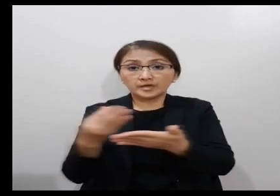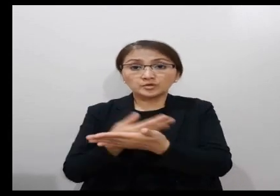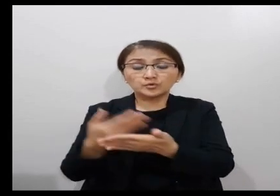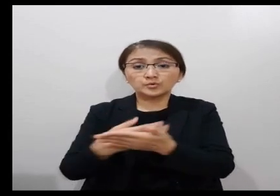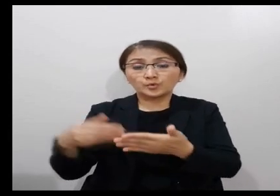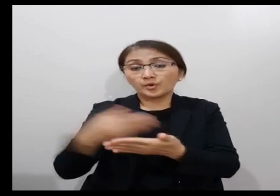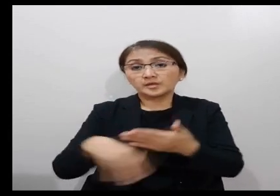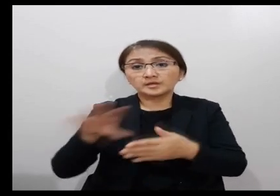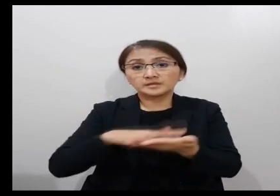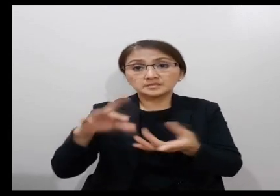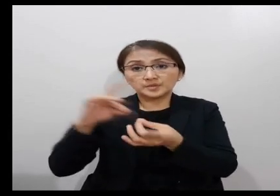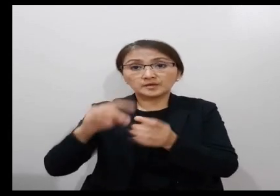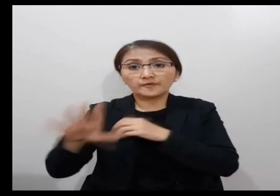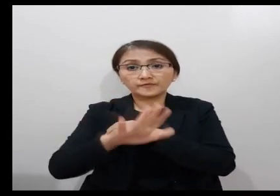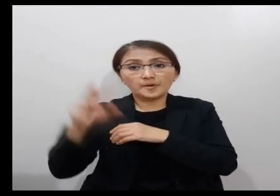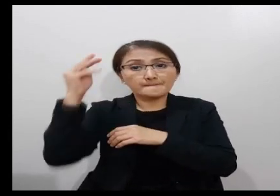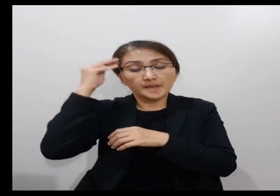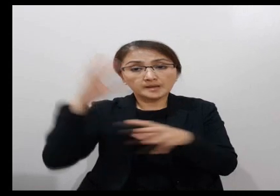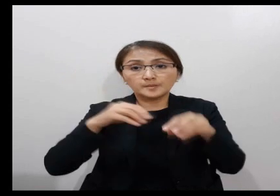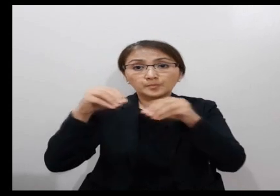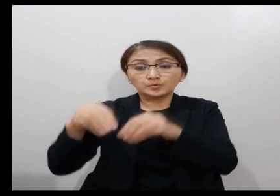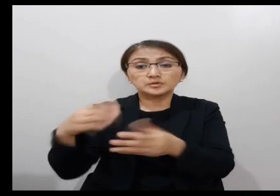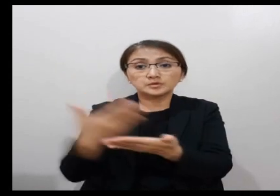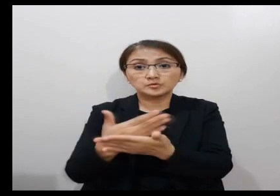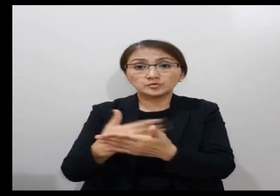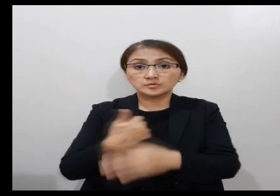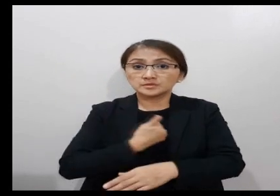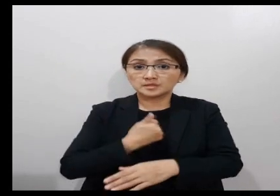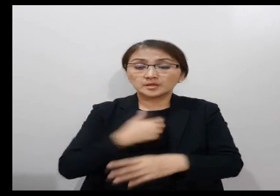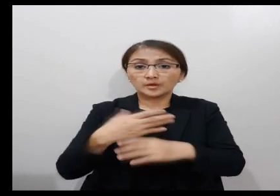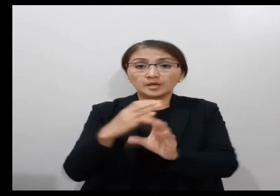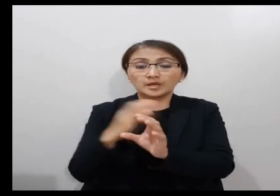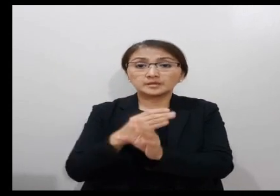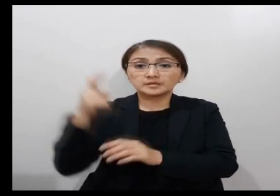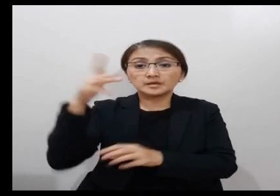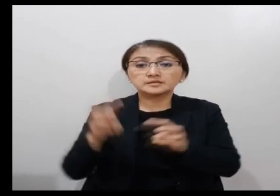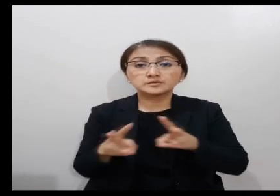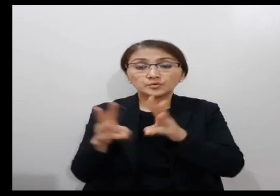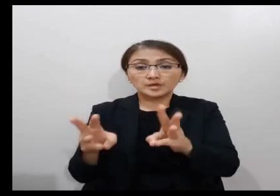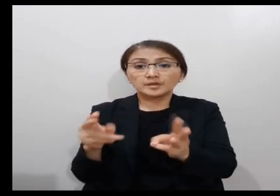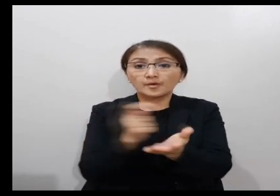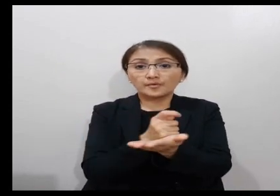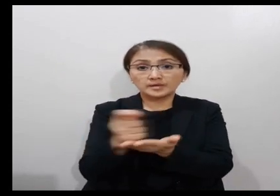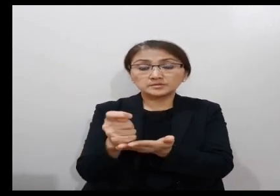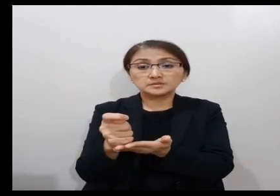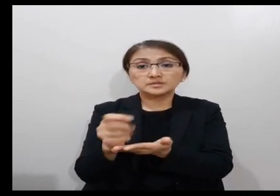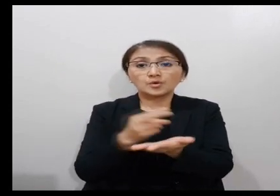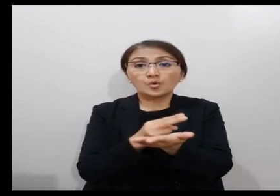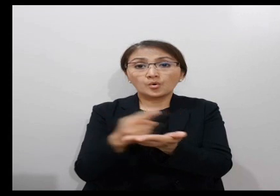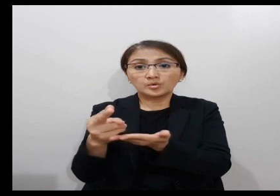of your minds, and put on the new self, created in God's way and righteousness and holiness of truth.